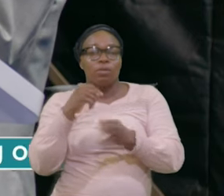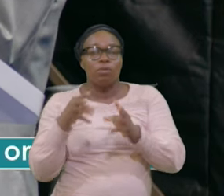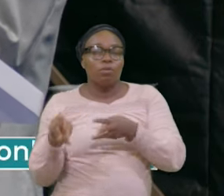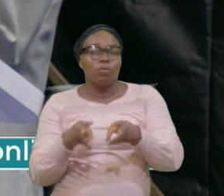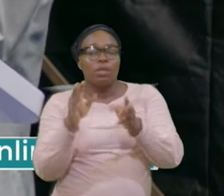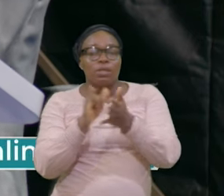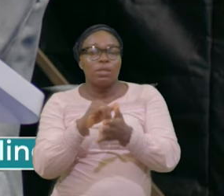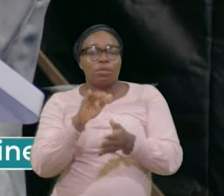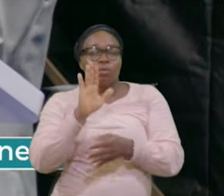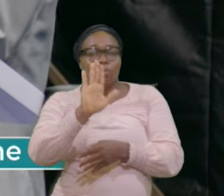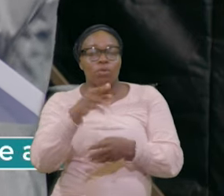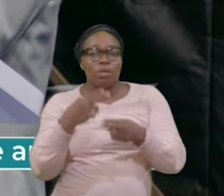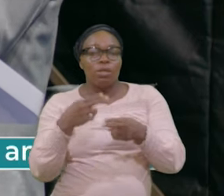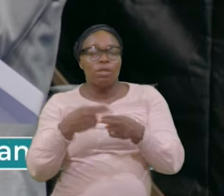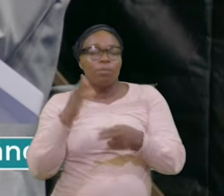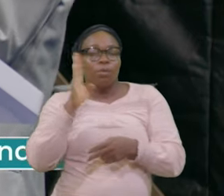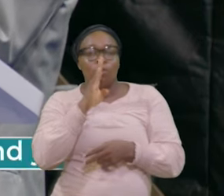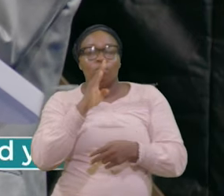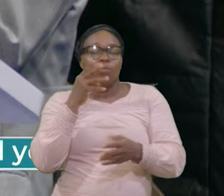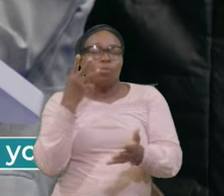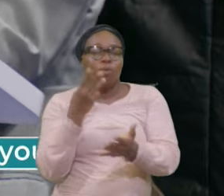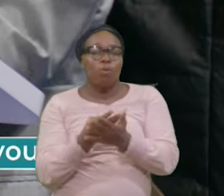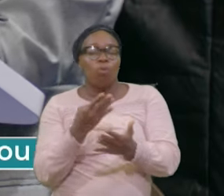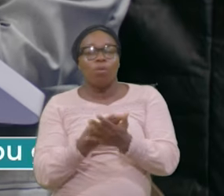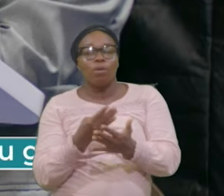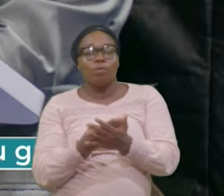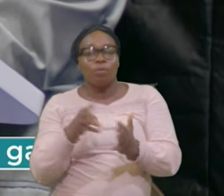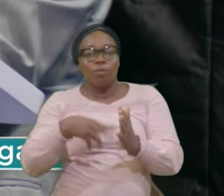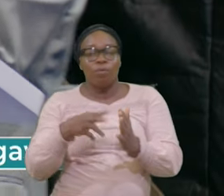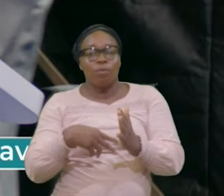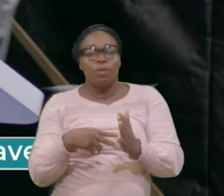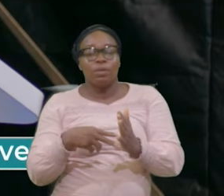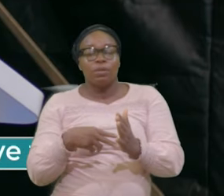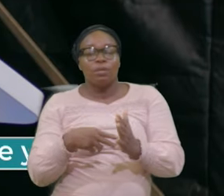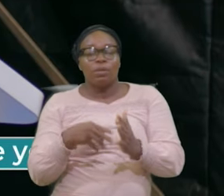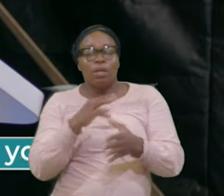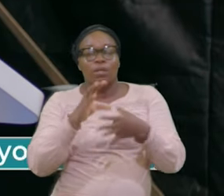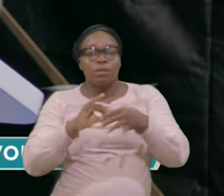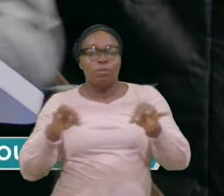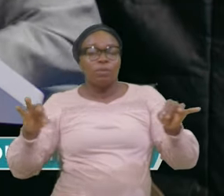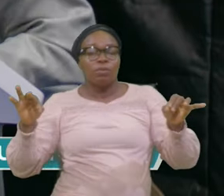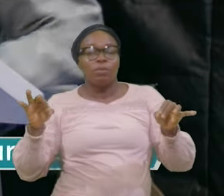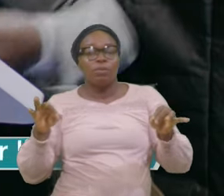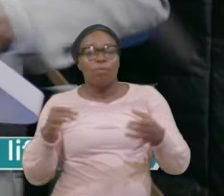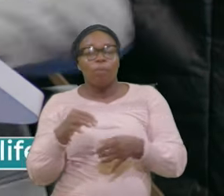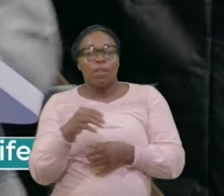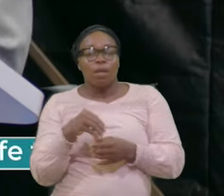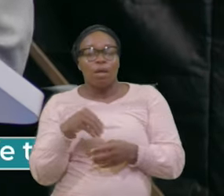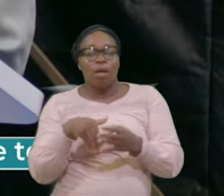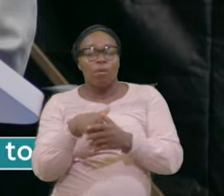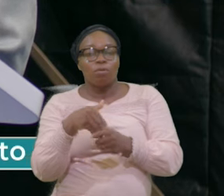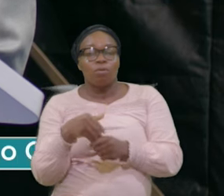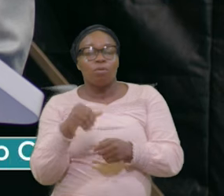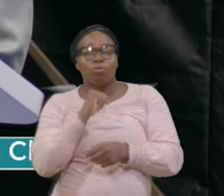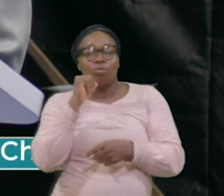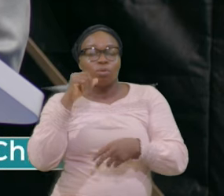Well Read And Spelt So That Visiting You Following Up Will Not Be Difficult